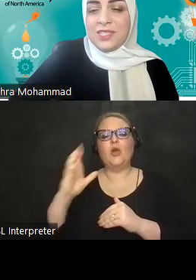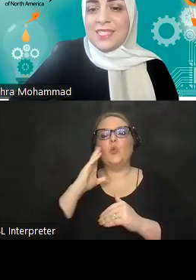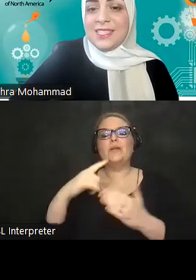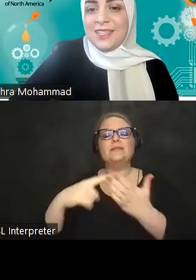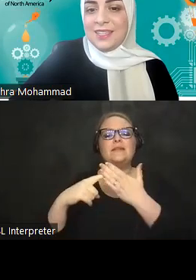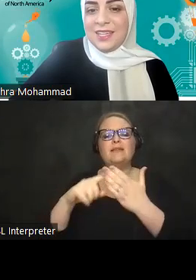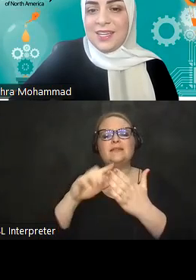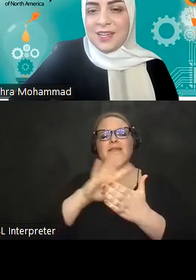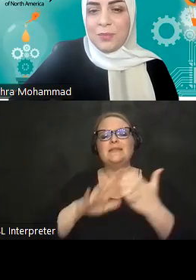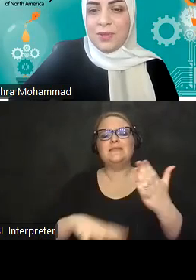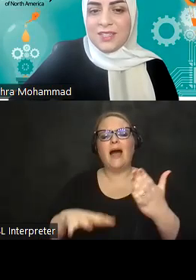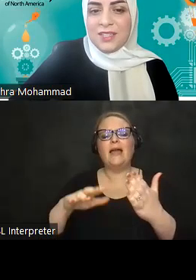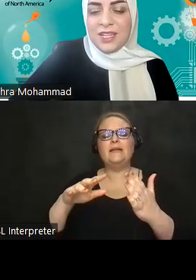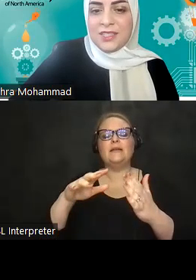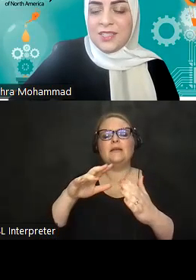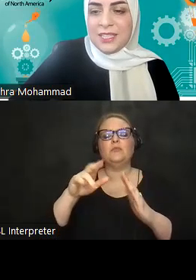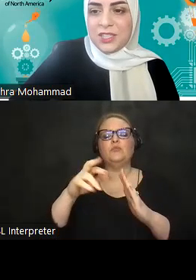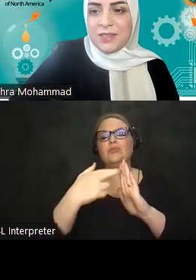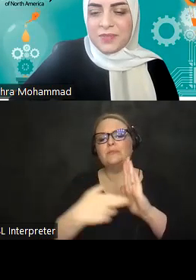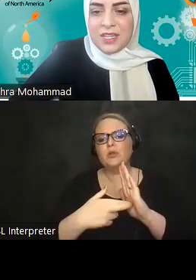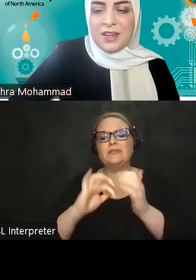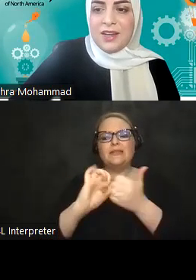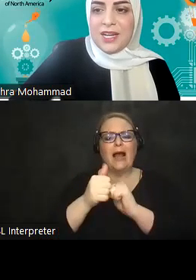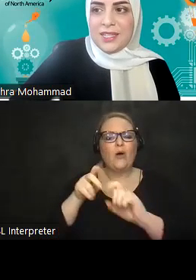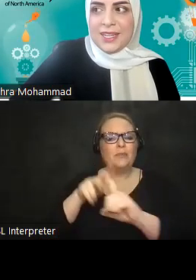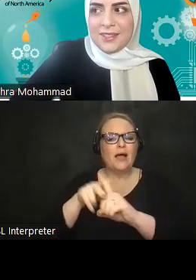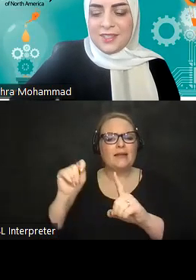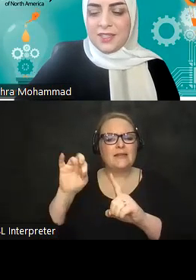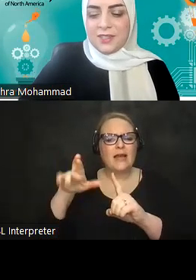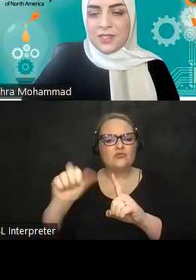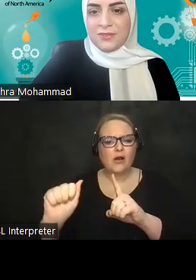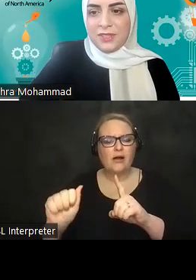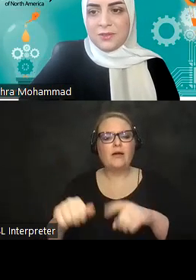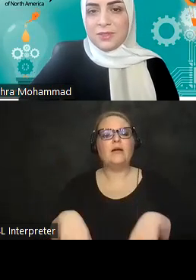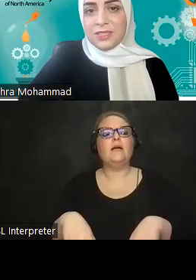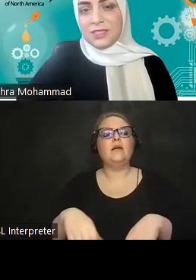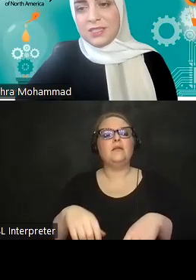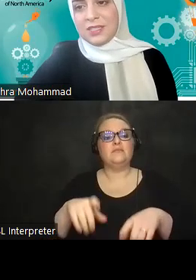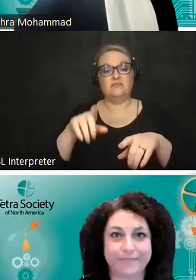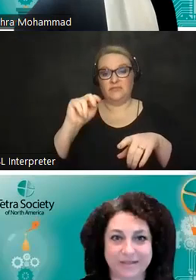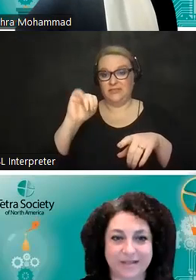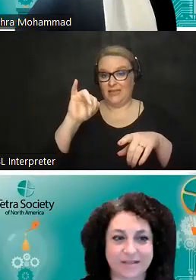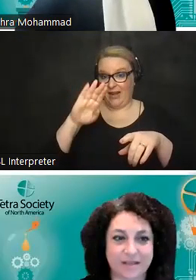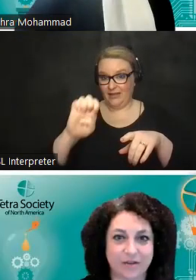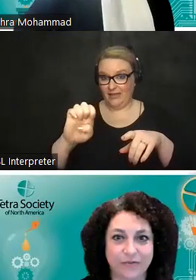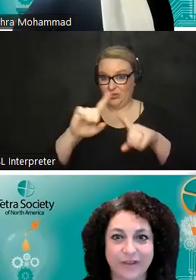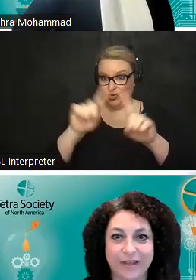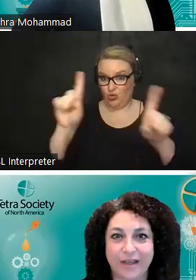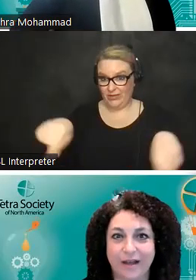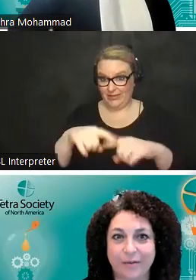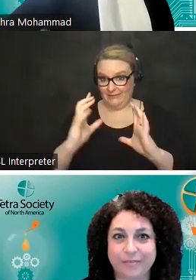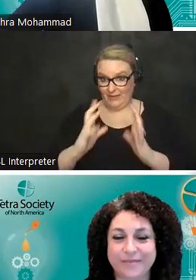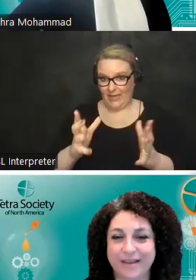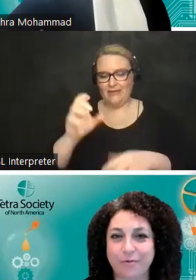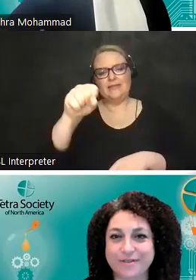principles and design thinking applied to tetra uh natalie the screen looks good for you it does thank you